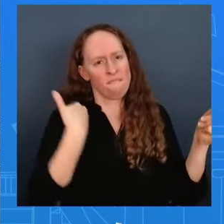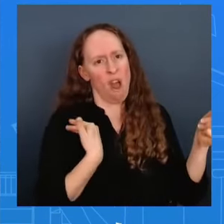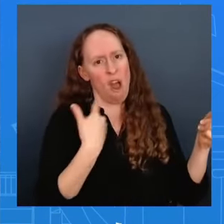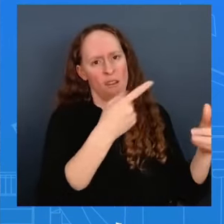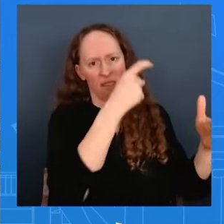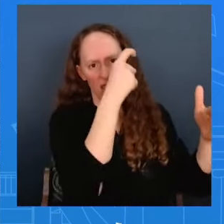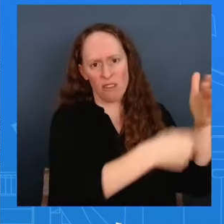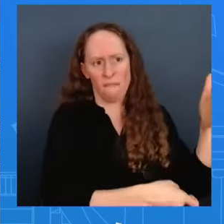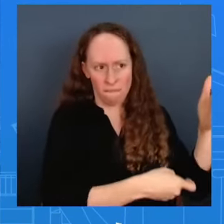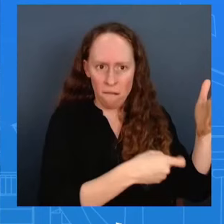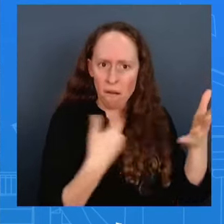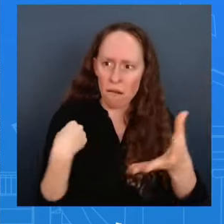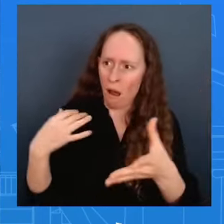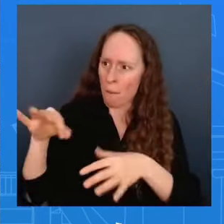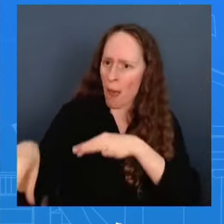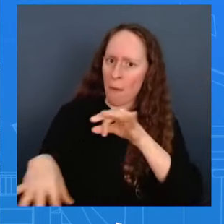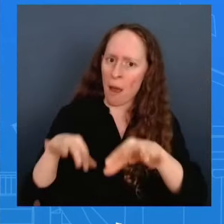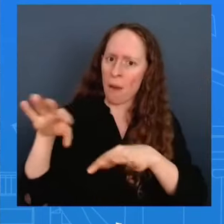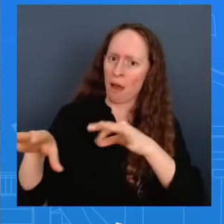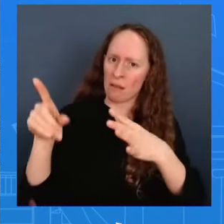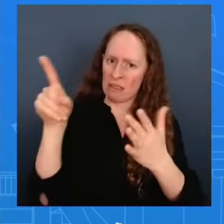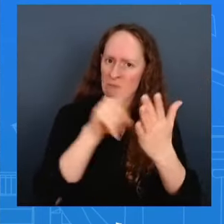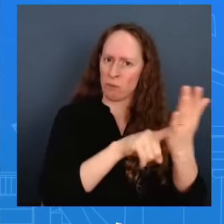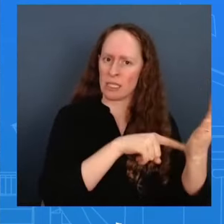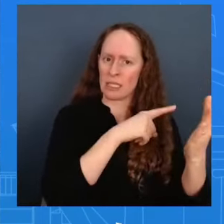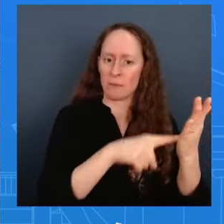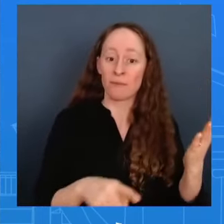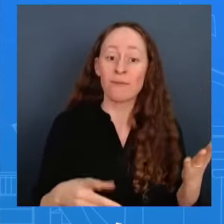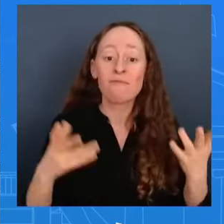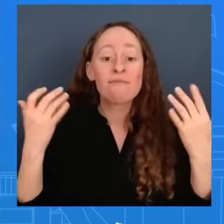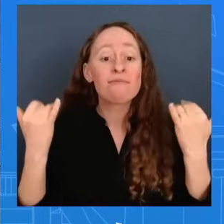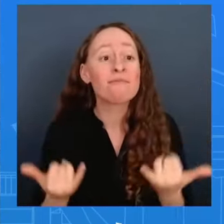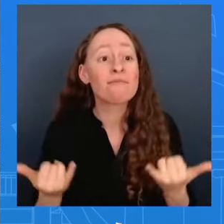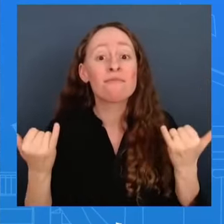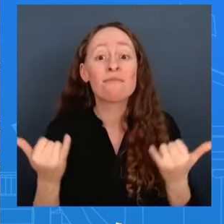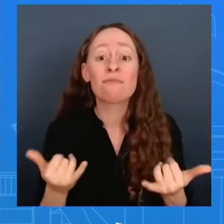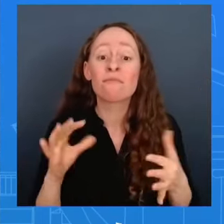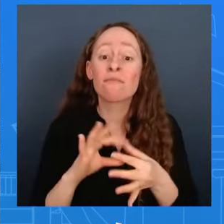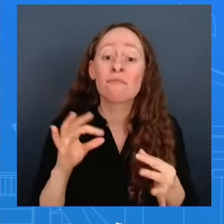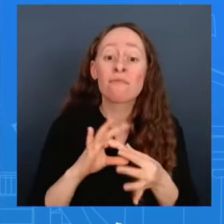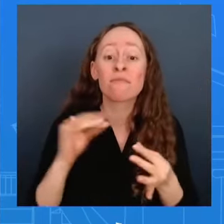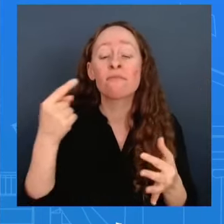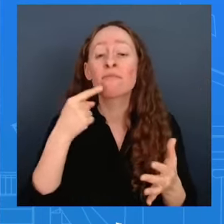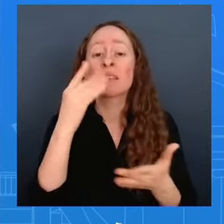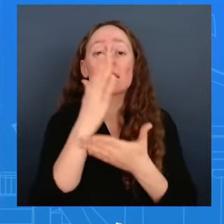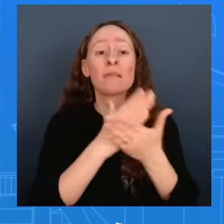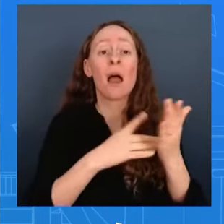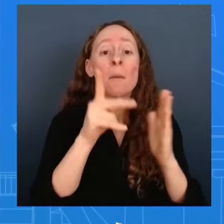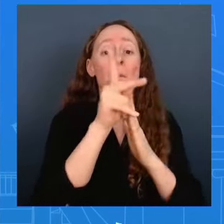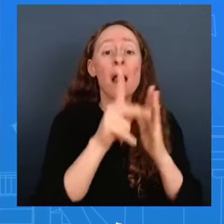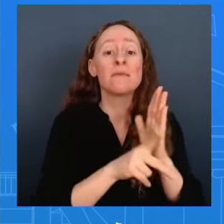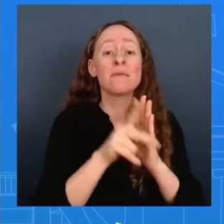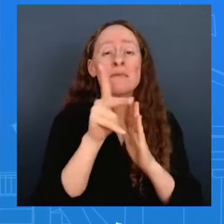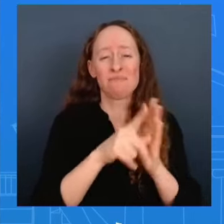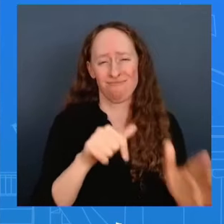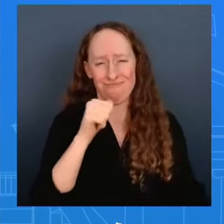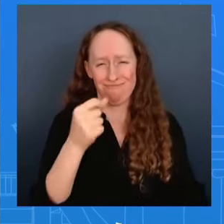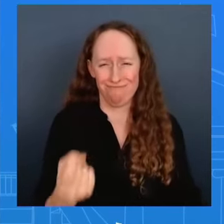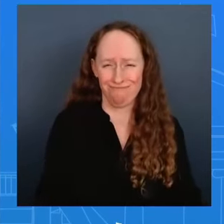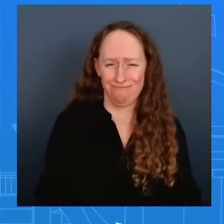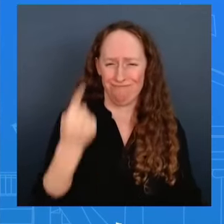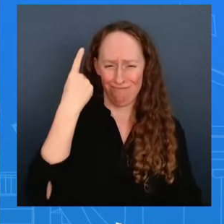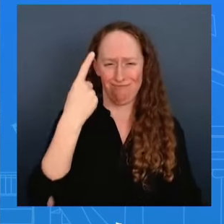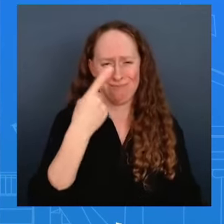also said that he would reverse what he called senseless policies why did he change his mind um so i'm going to